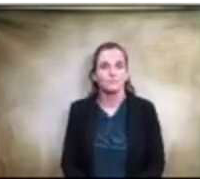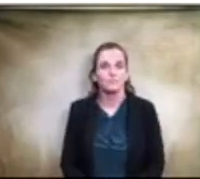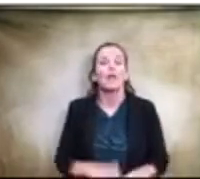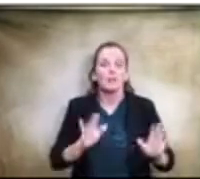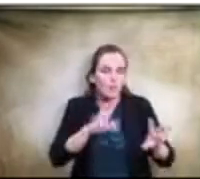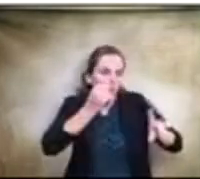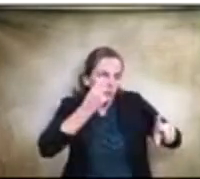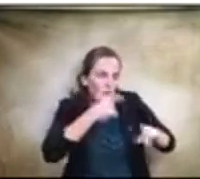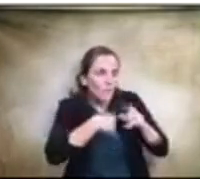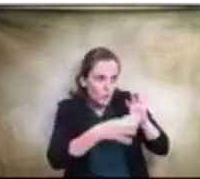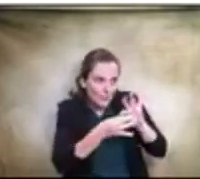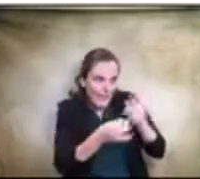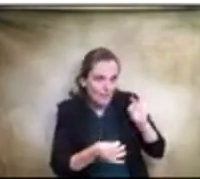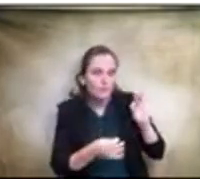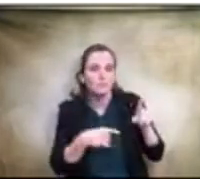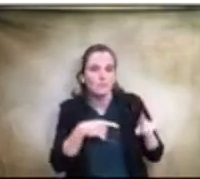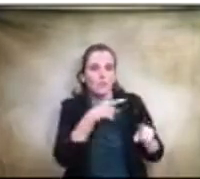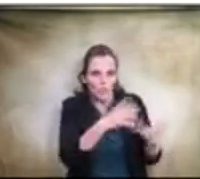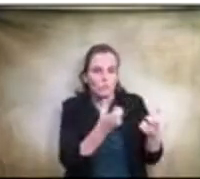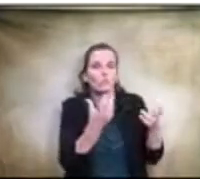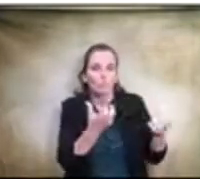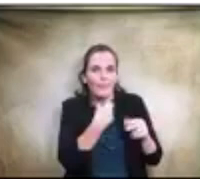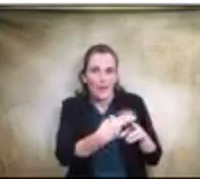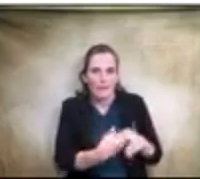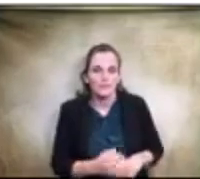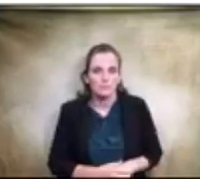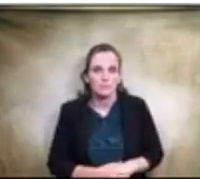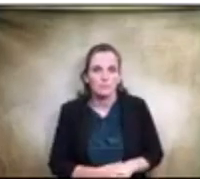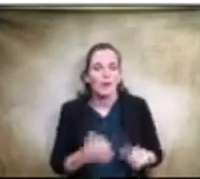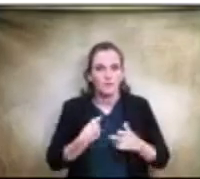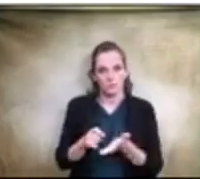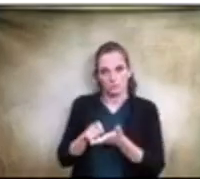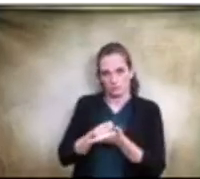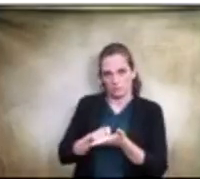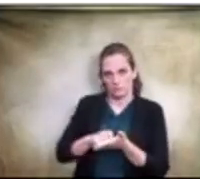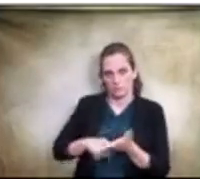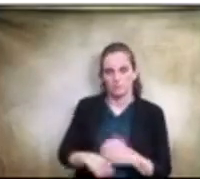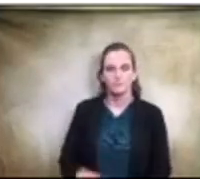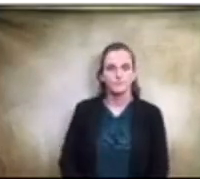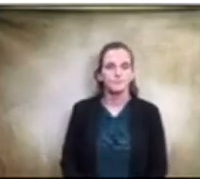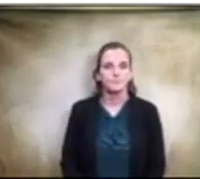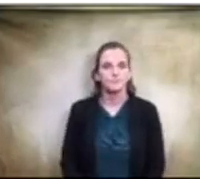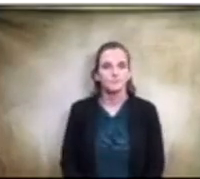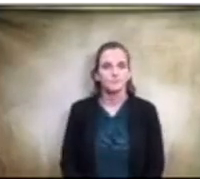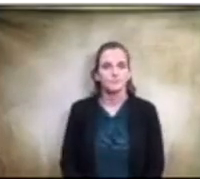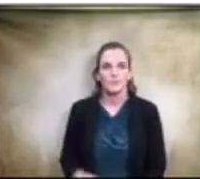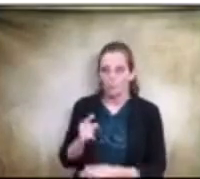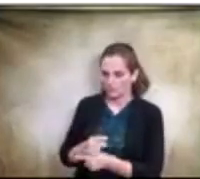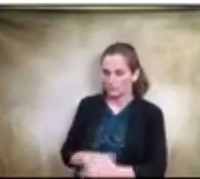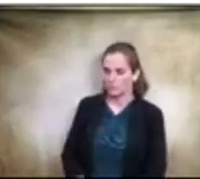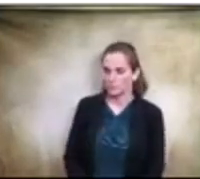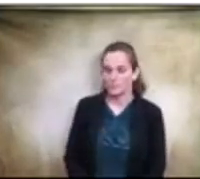want the names. was just making the note that we're pulling it. Right. Okay. So, I